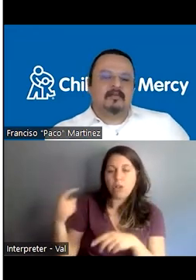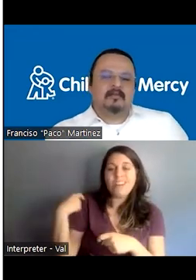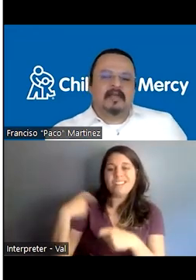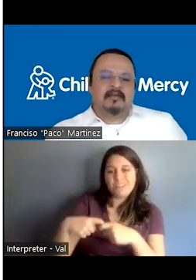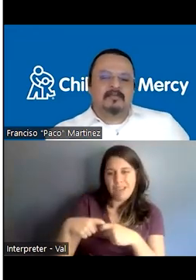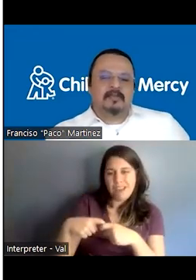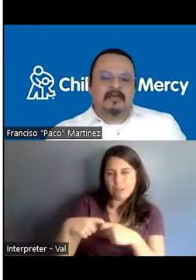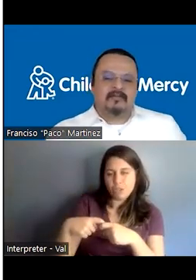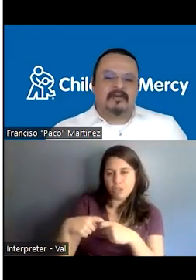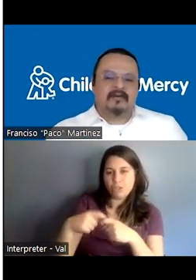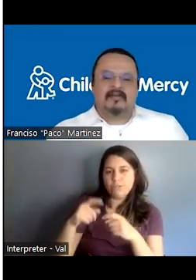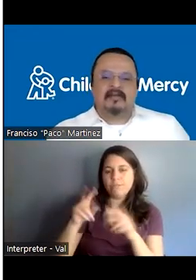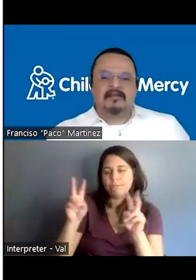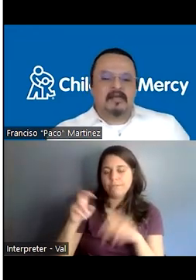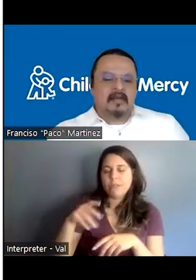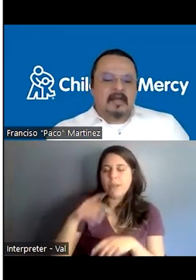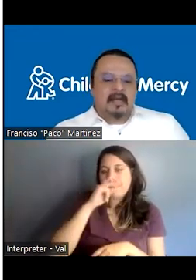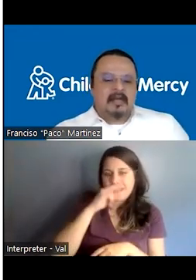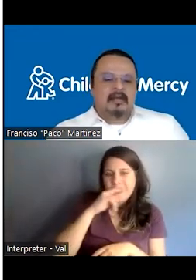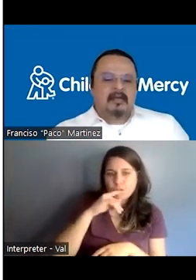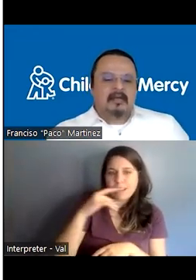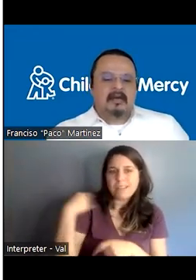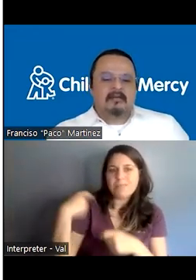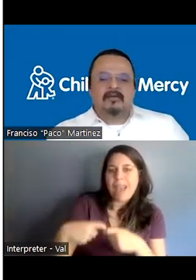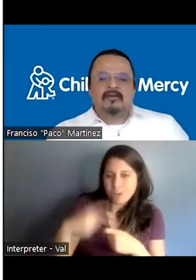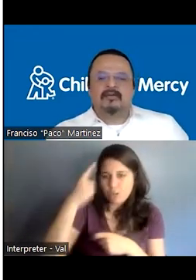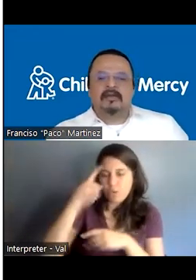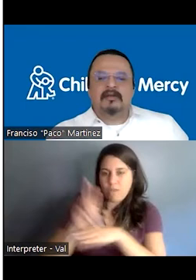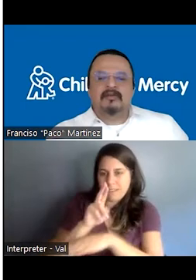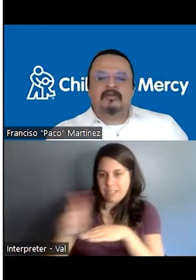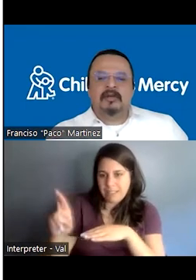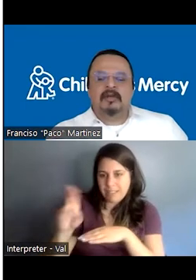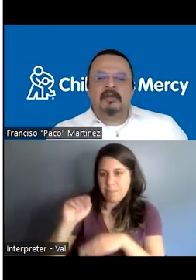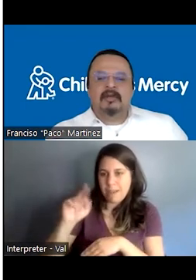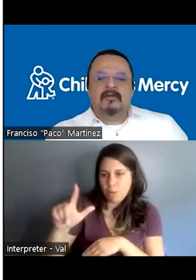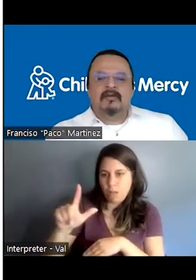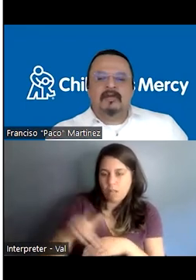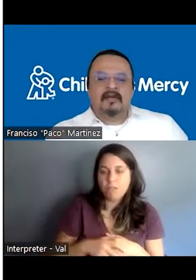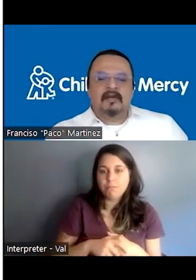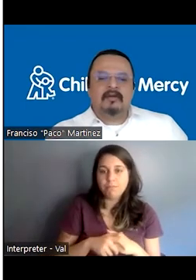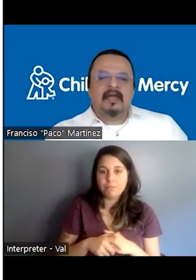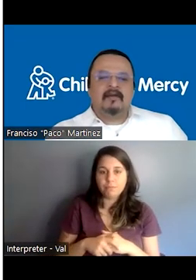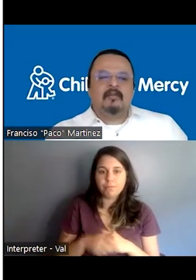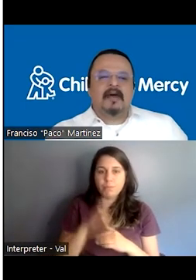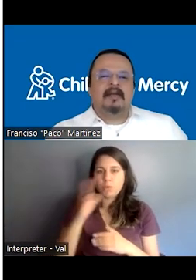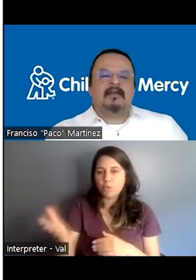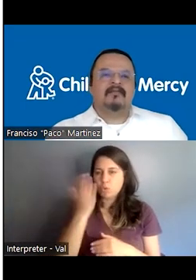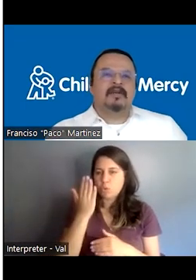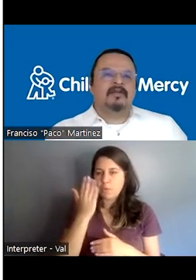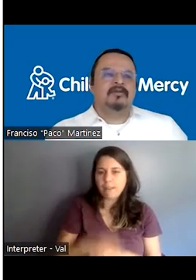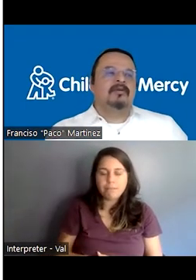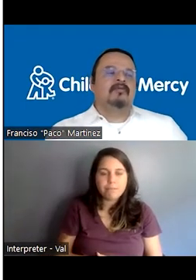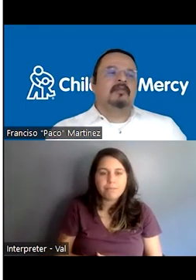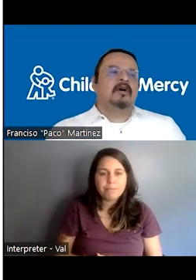pediatric Spanish for the residents. And here I'm going to do a little zoom. So you can see we have compiled